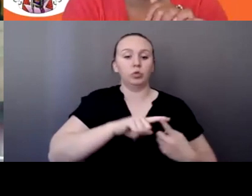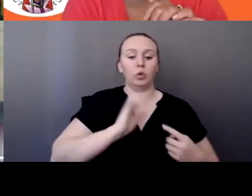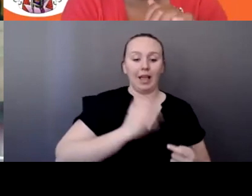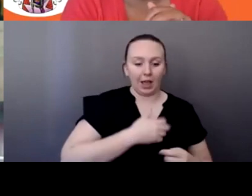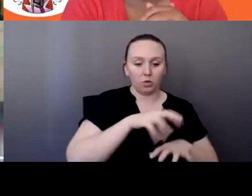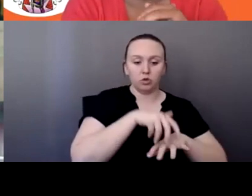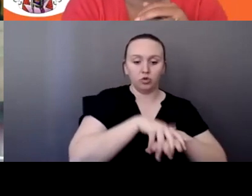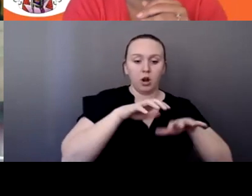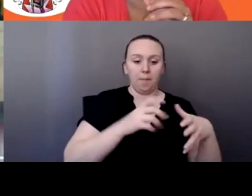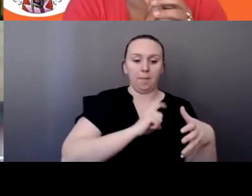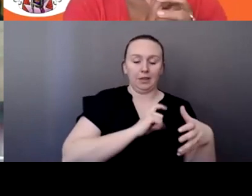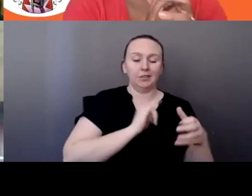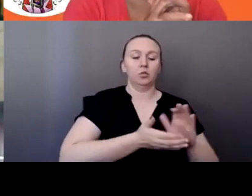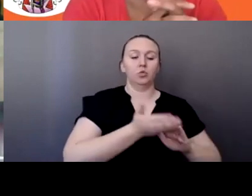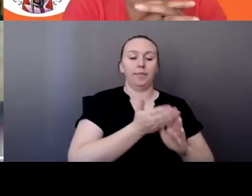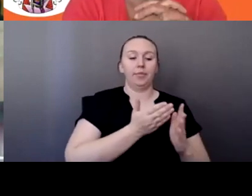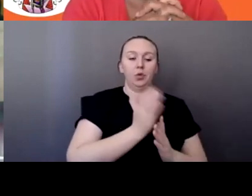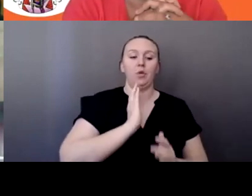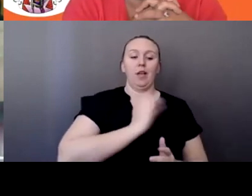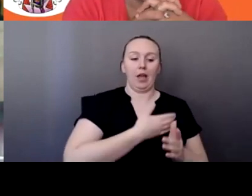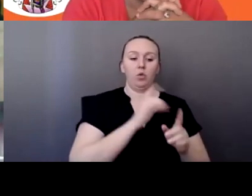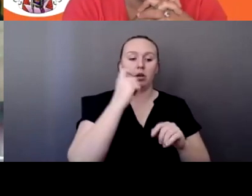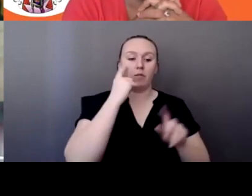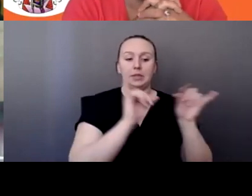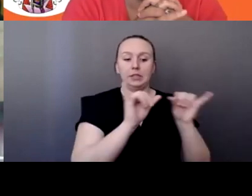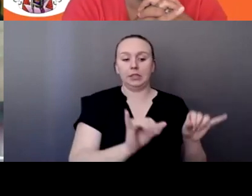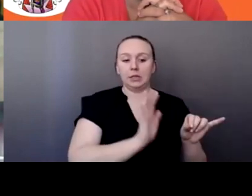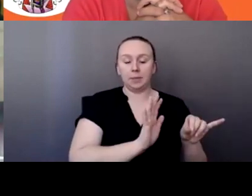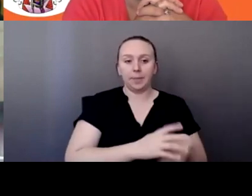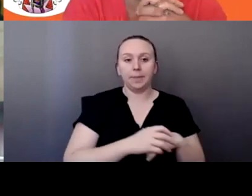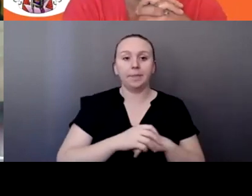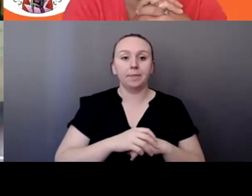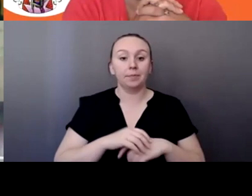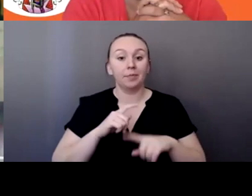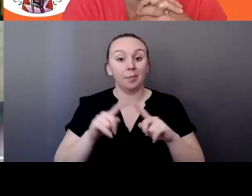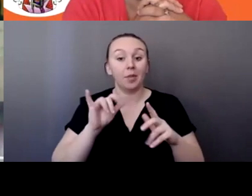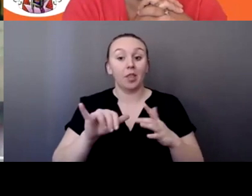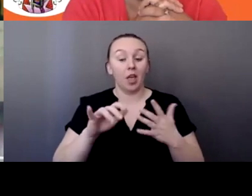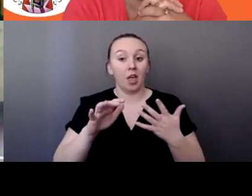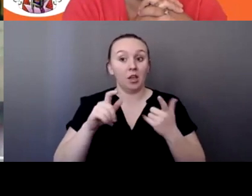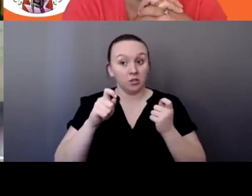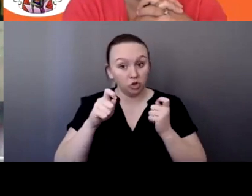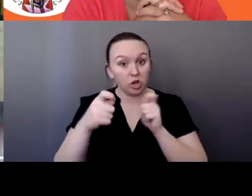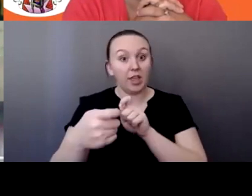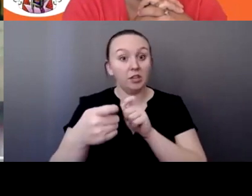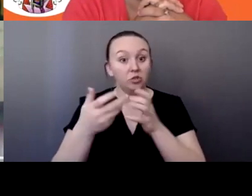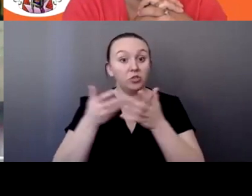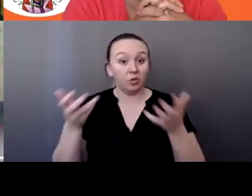run through our own, um, government and stuff now, but it has transitioned a lot. And so